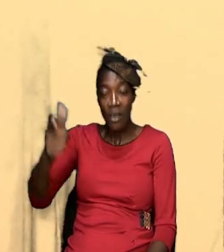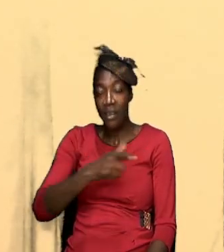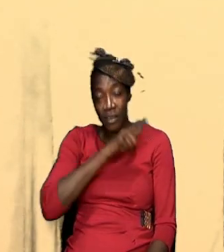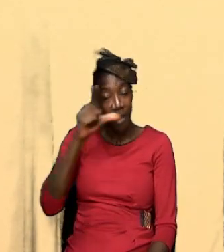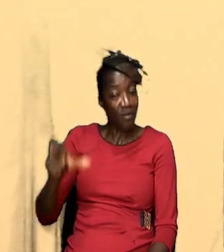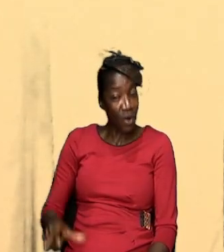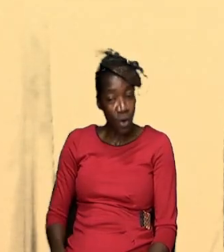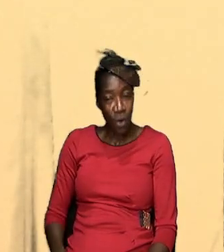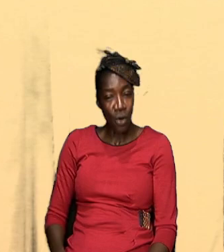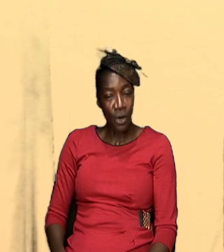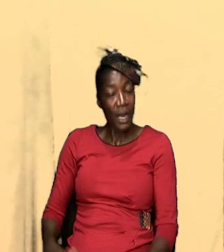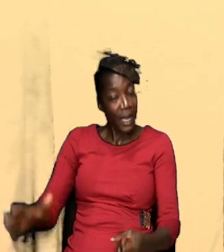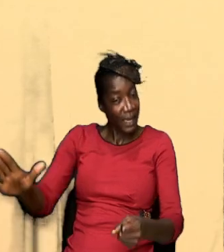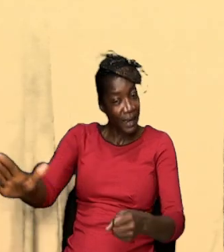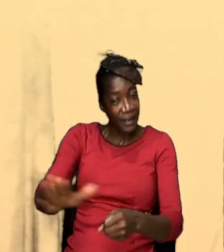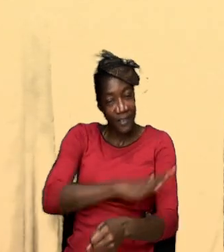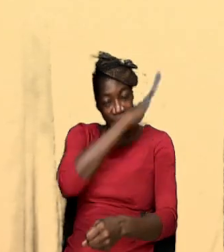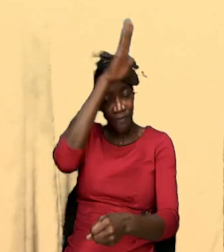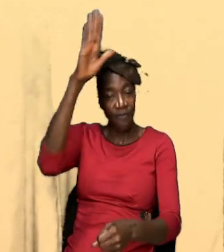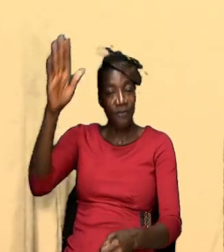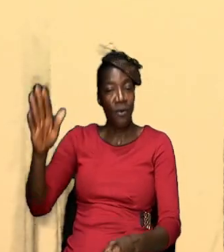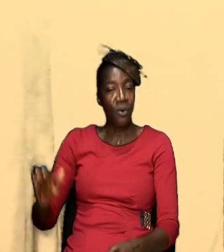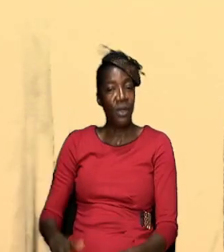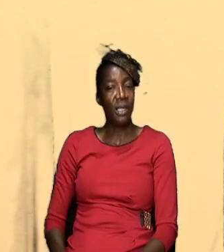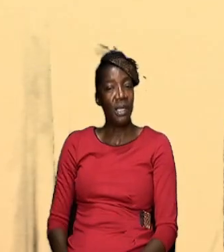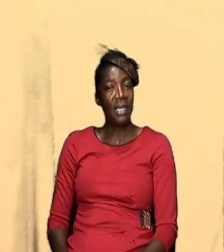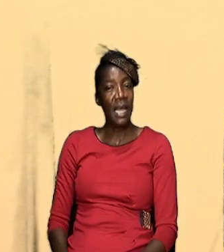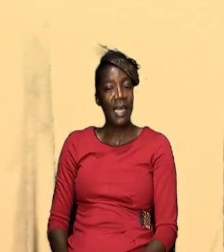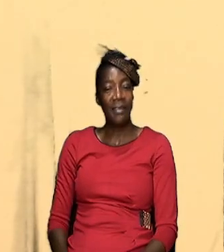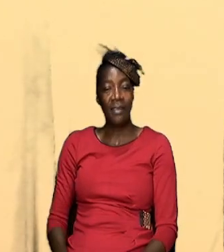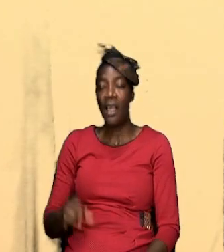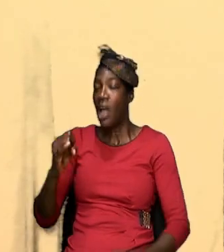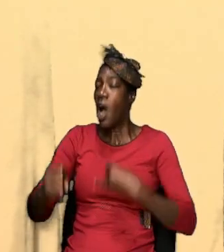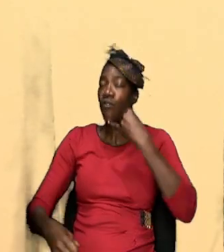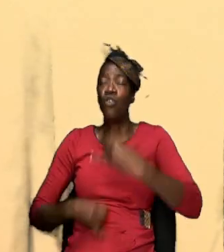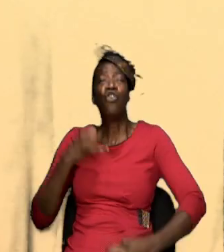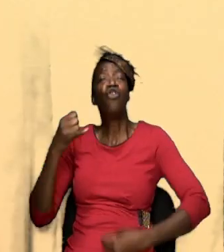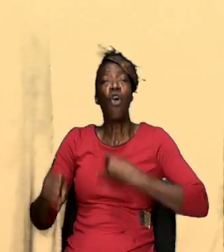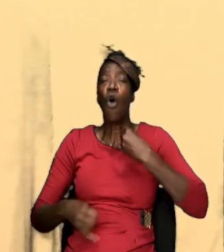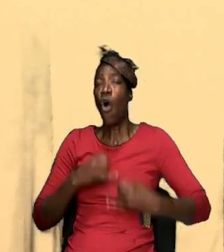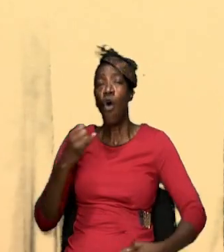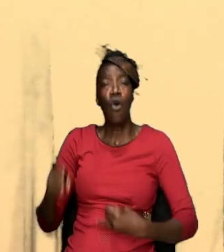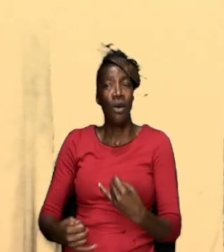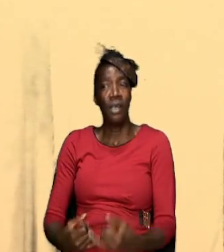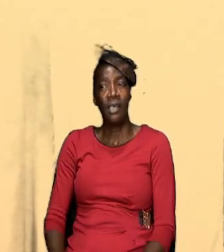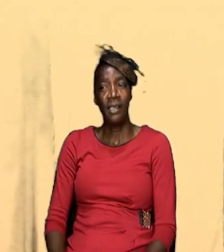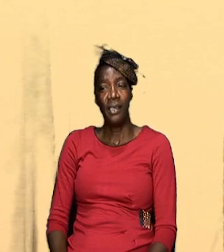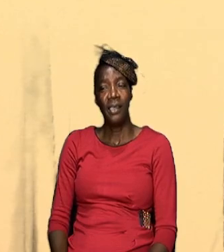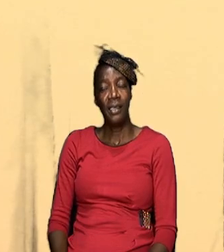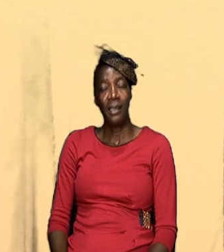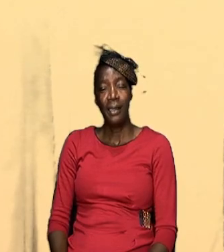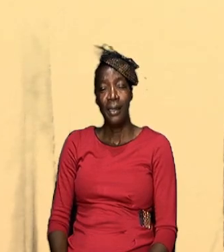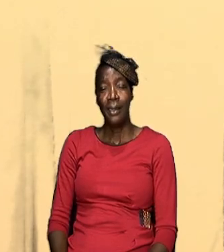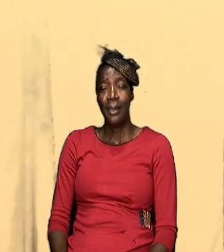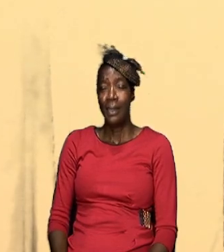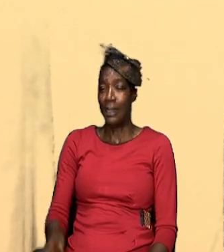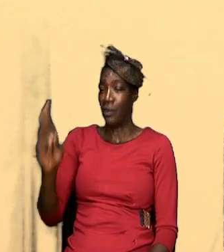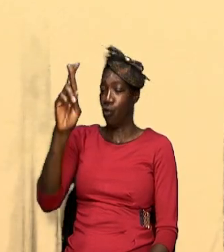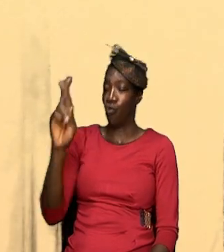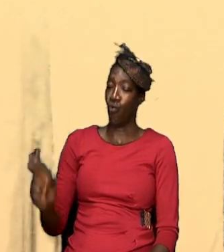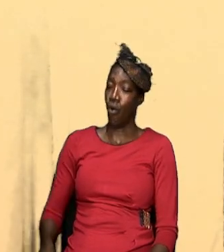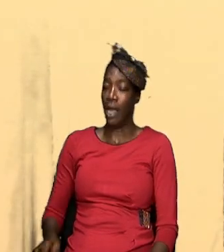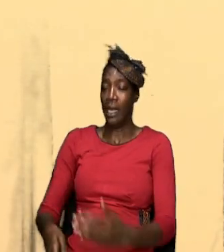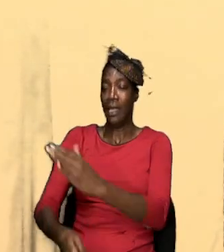what there is fullness of joy and at his right hand